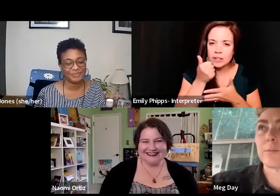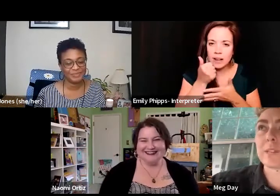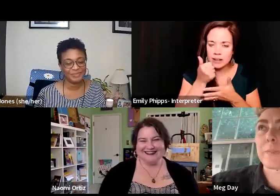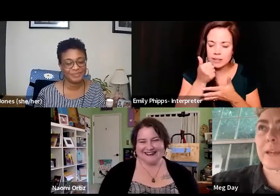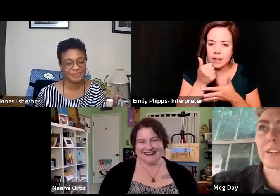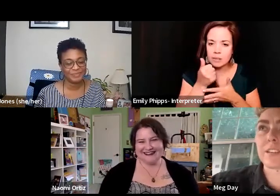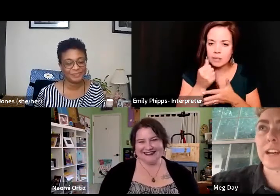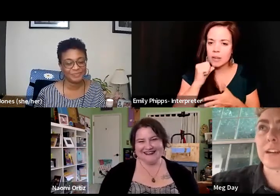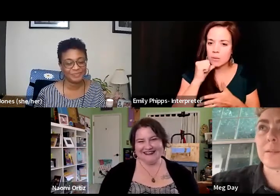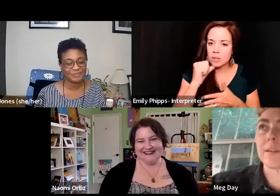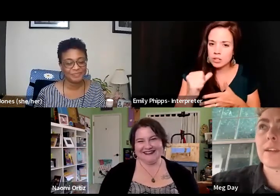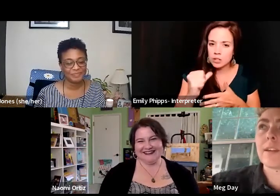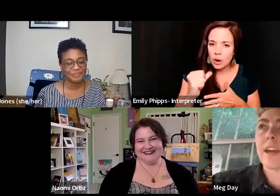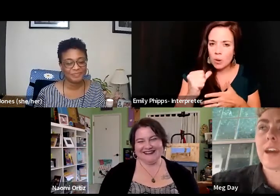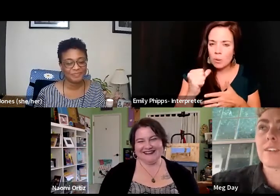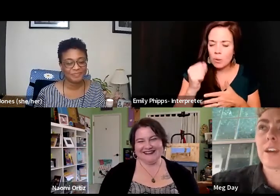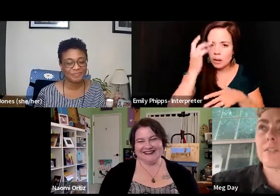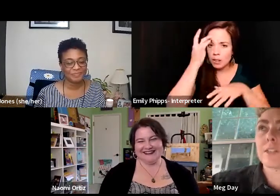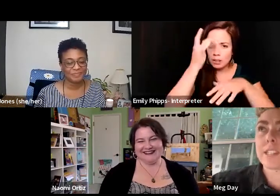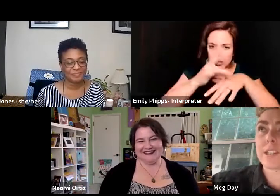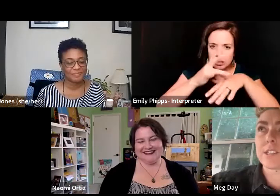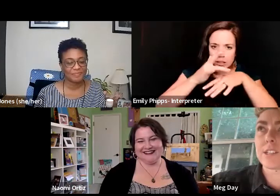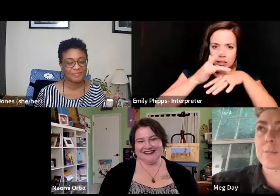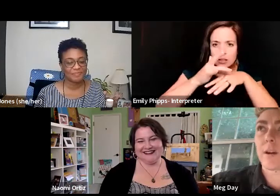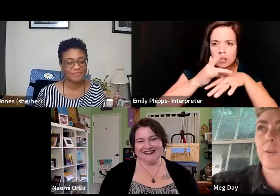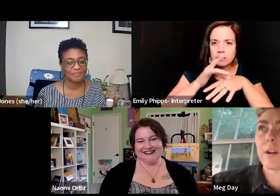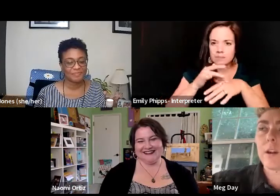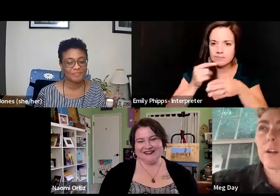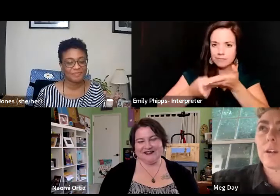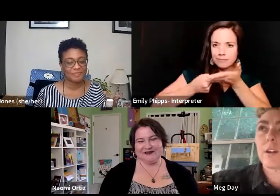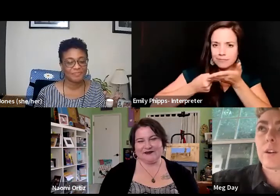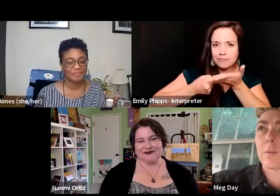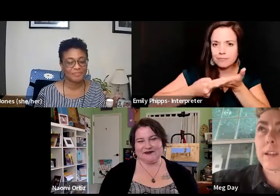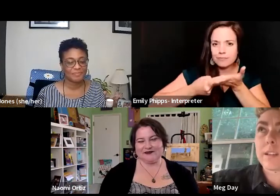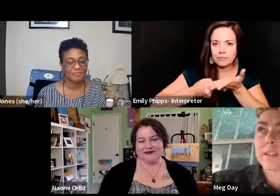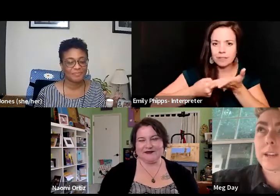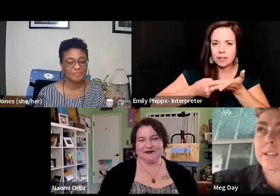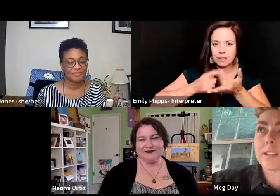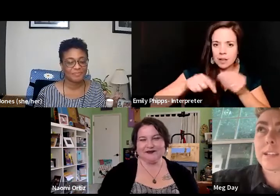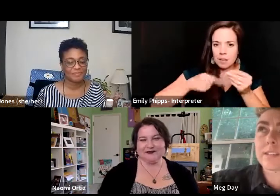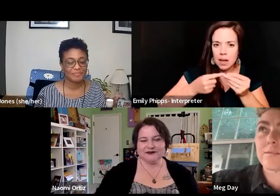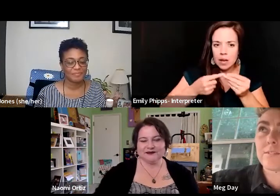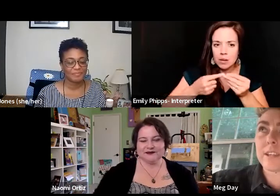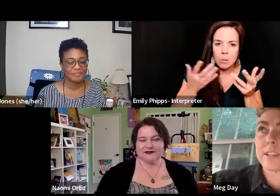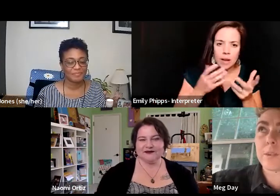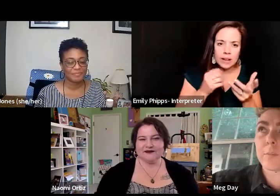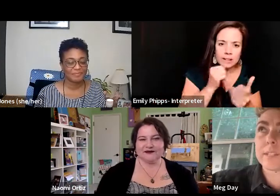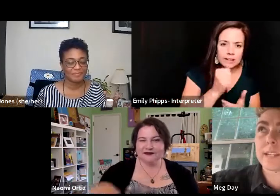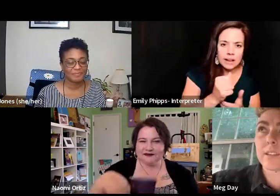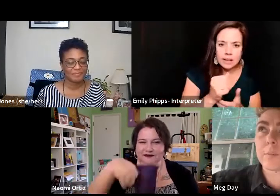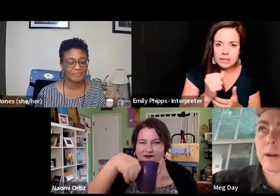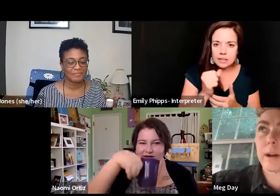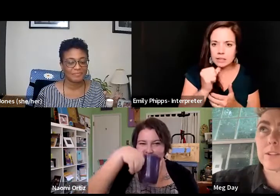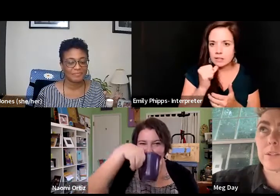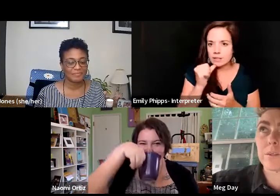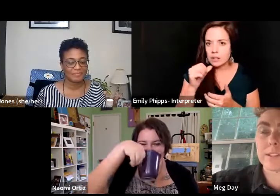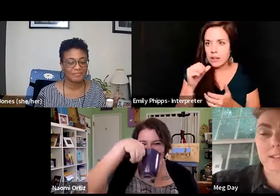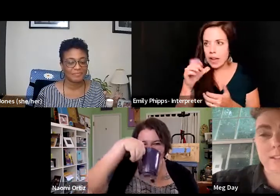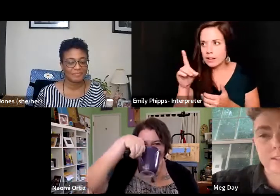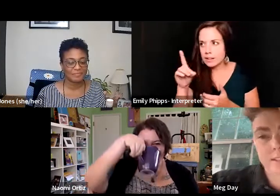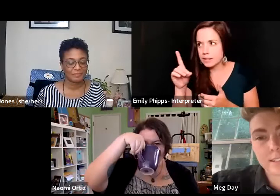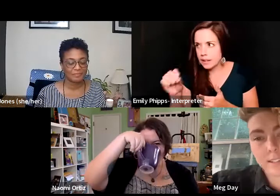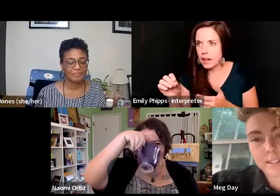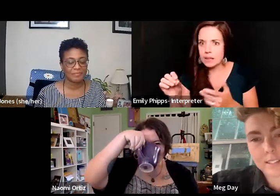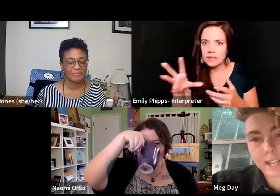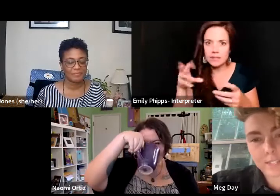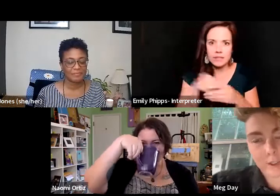we don't spend our time having conversations about, you know, what does and doesn't fit into a particular box or what